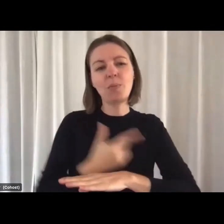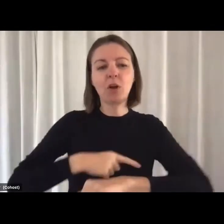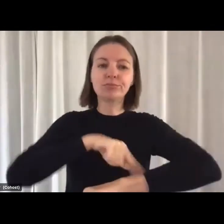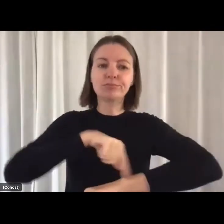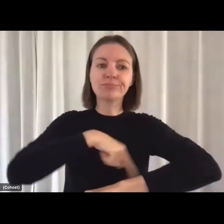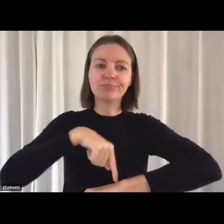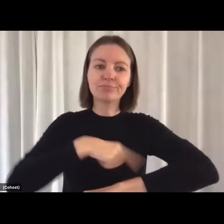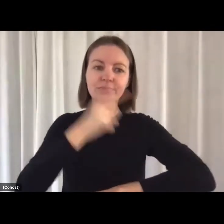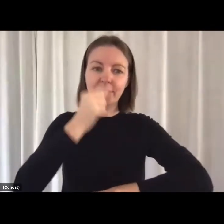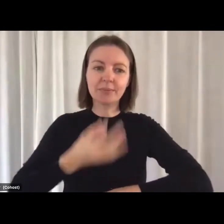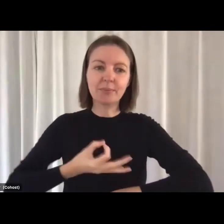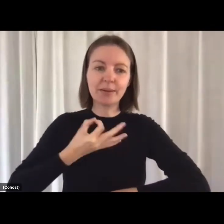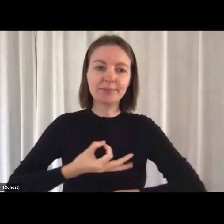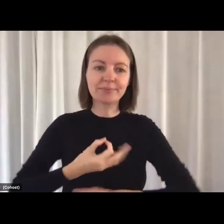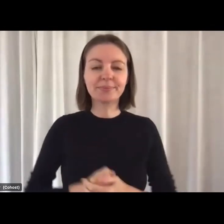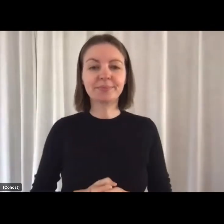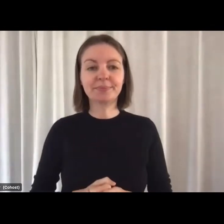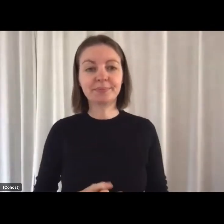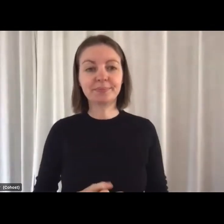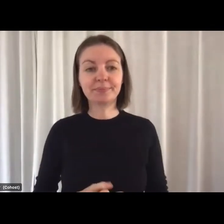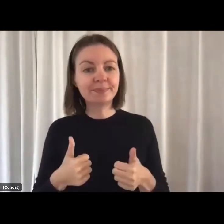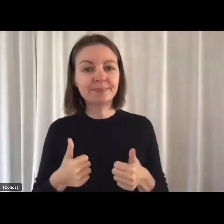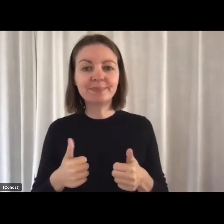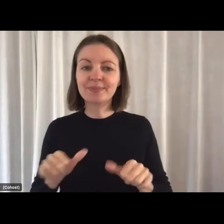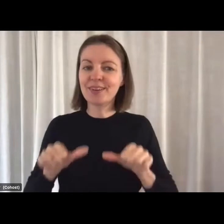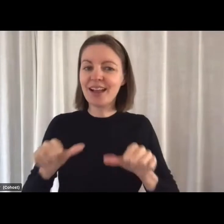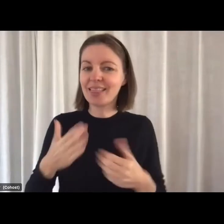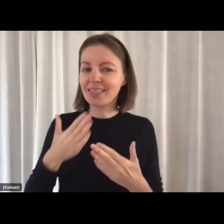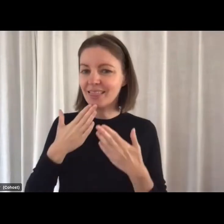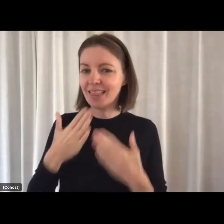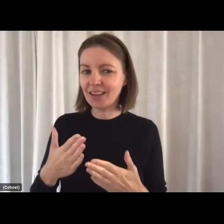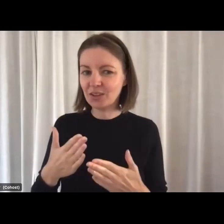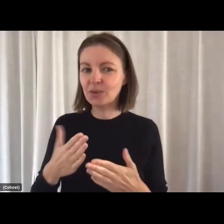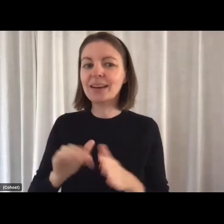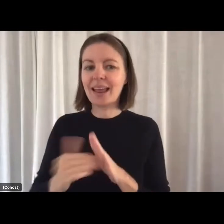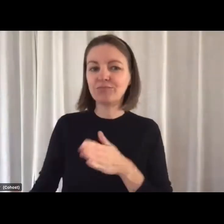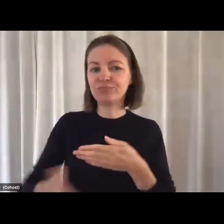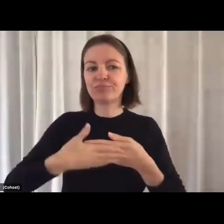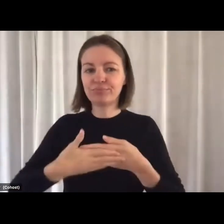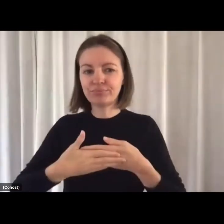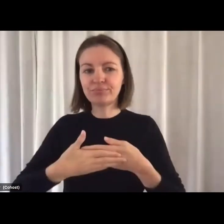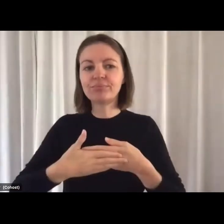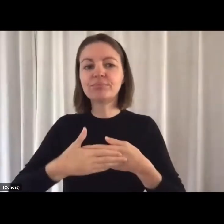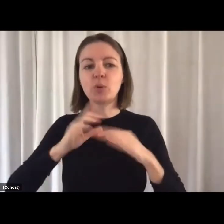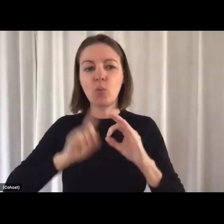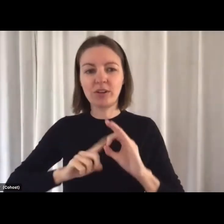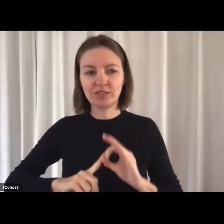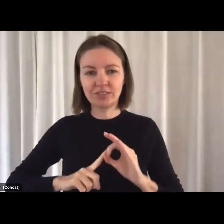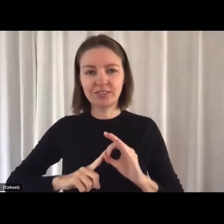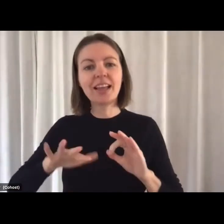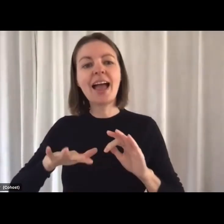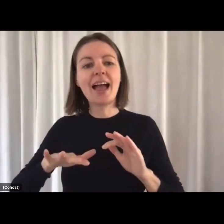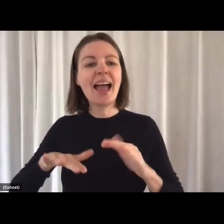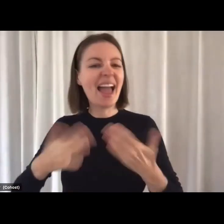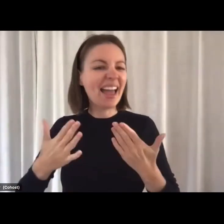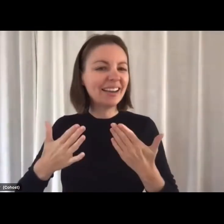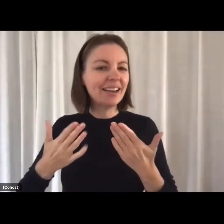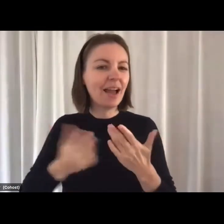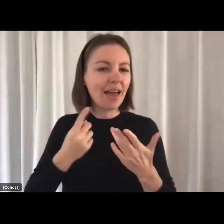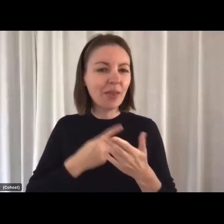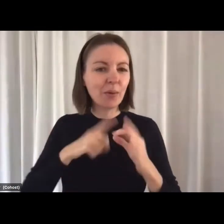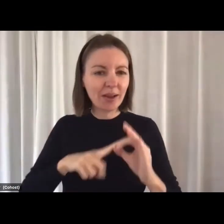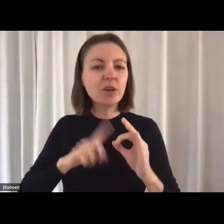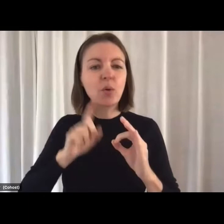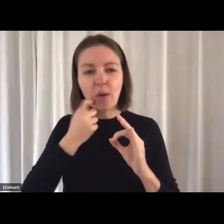Thank you. David. I might close off questions now. Anything we haven't answered, we will answer and we will